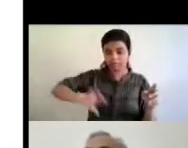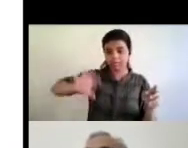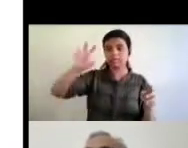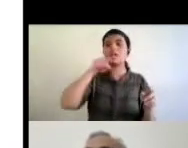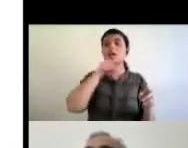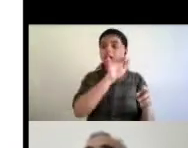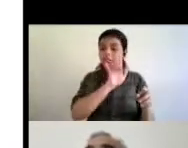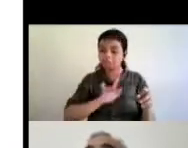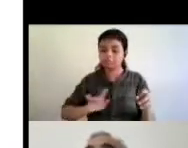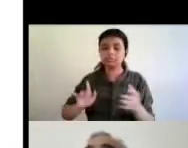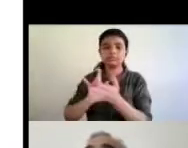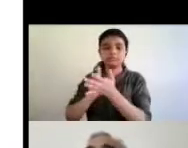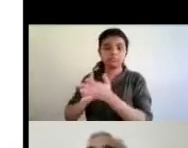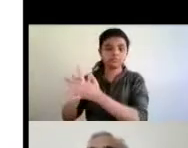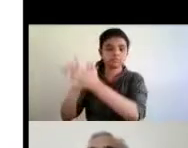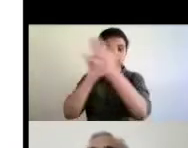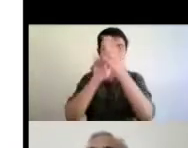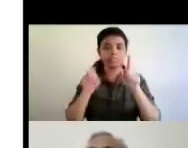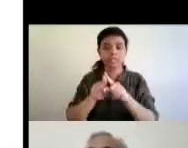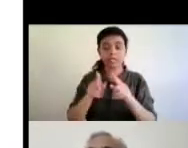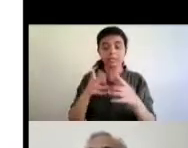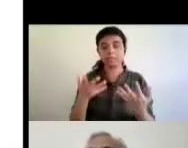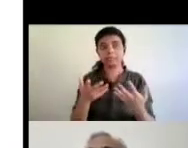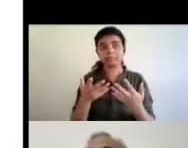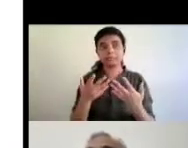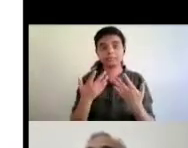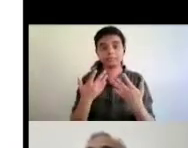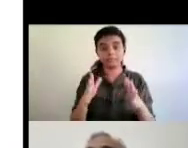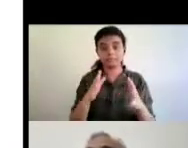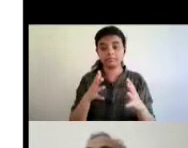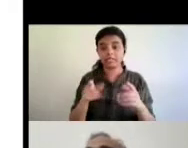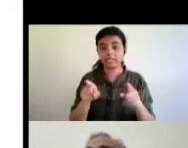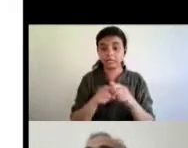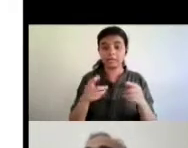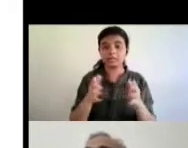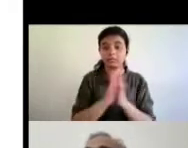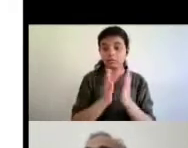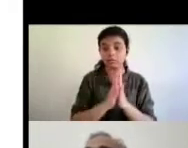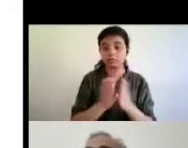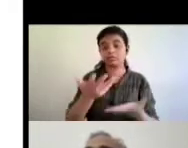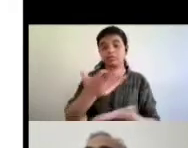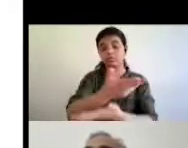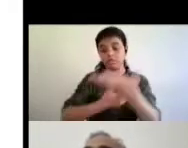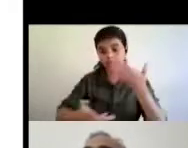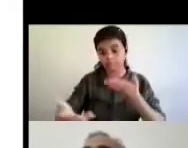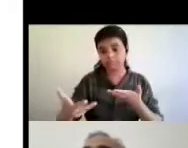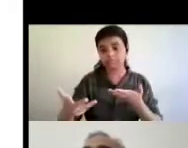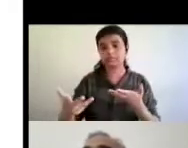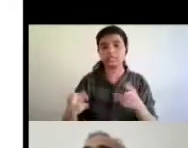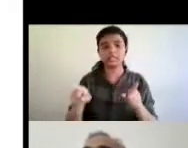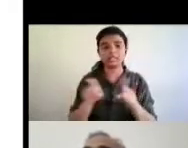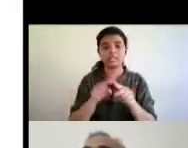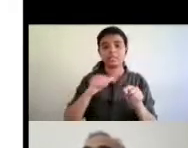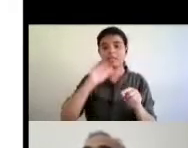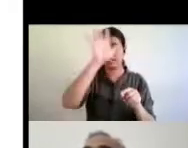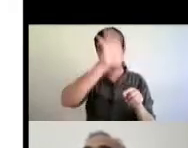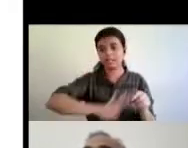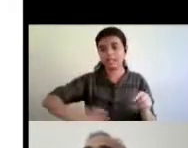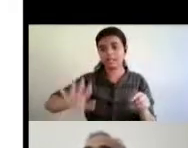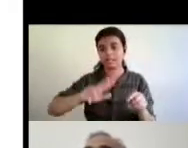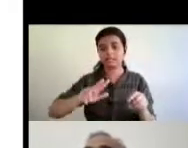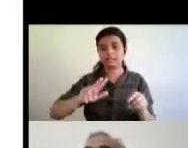almost a mini world when it comes to exchange of books and because we have 22 national